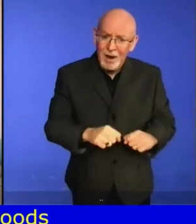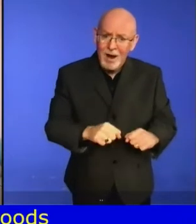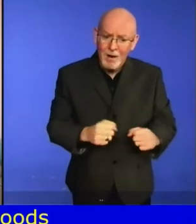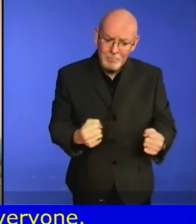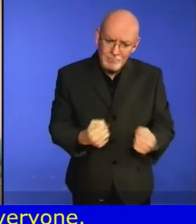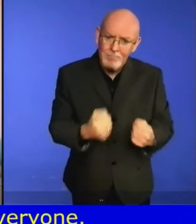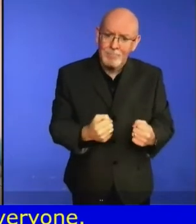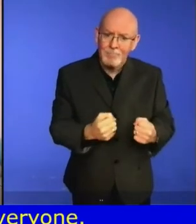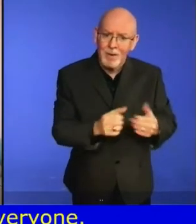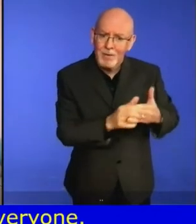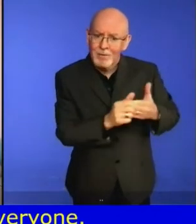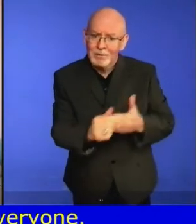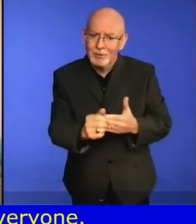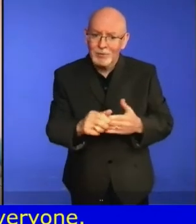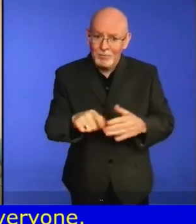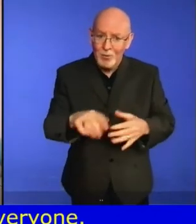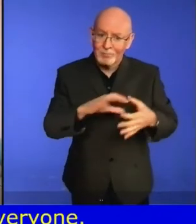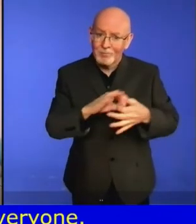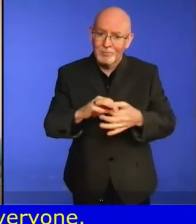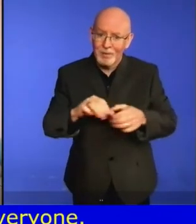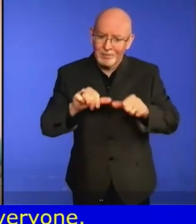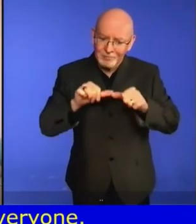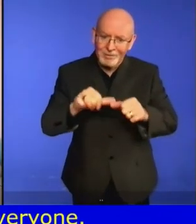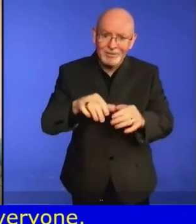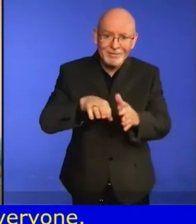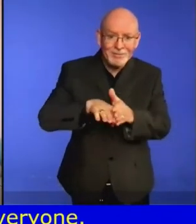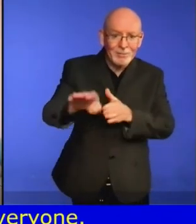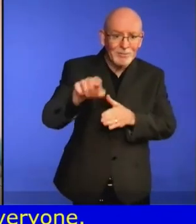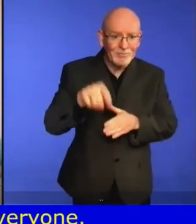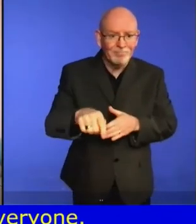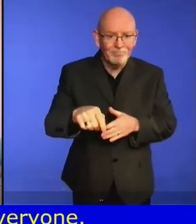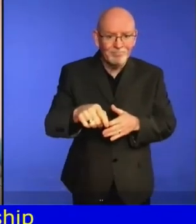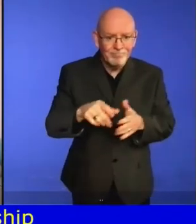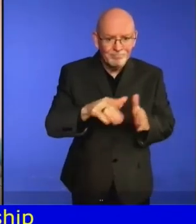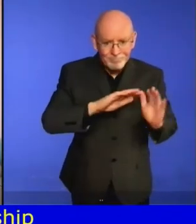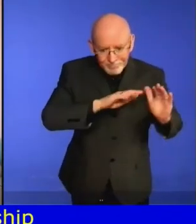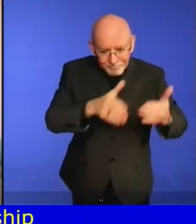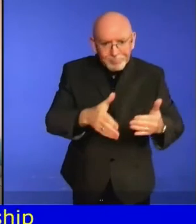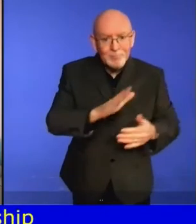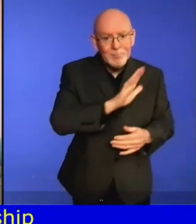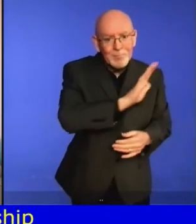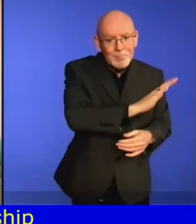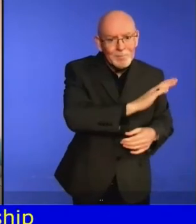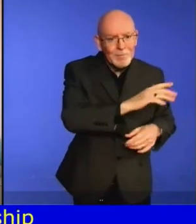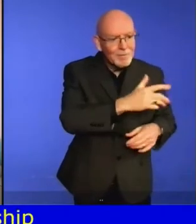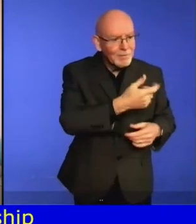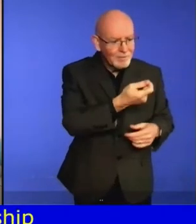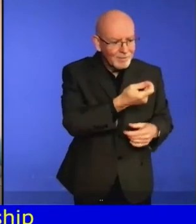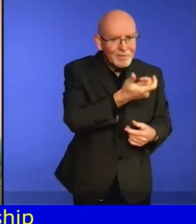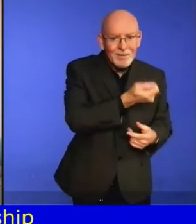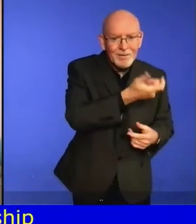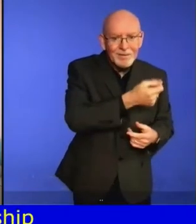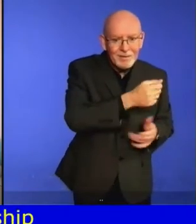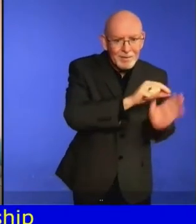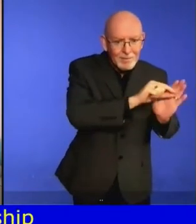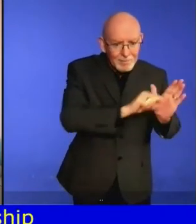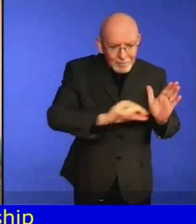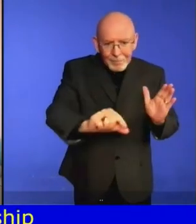into sustainable investment, into universal accessibility in public spaces, for example.